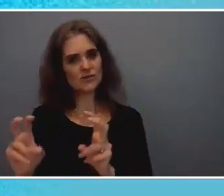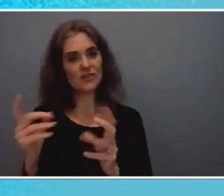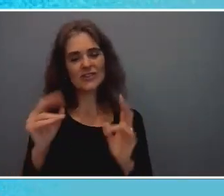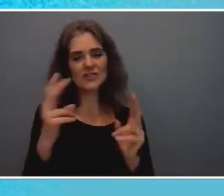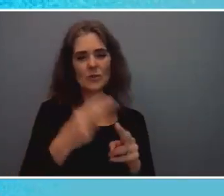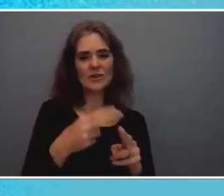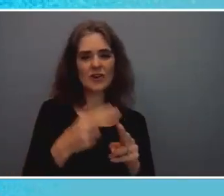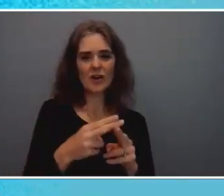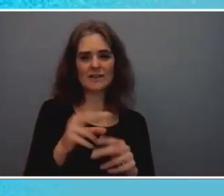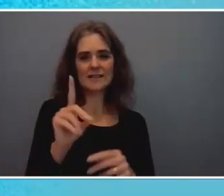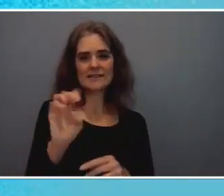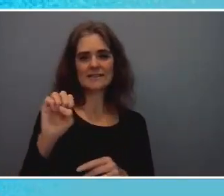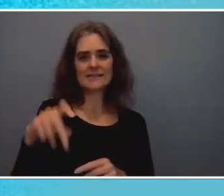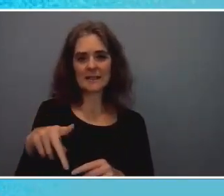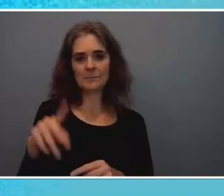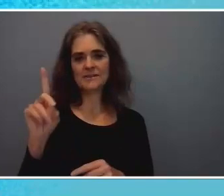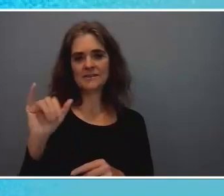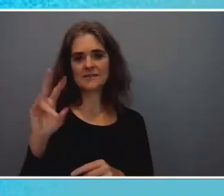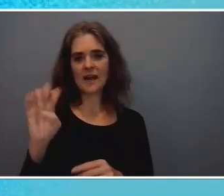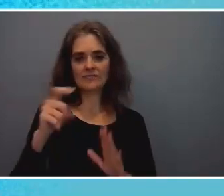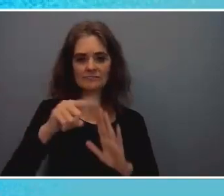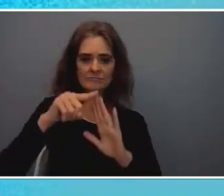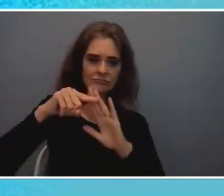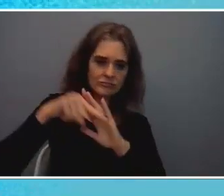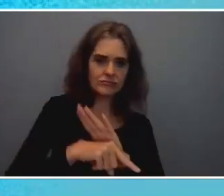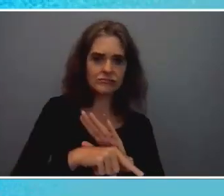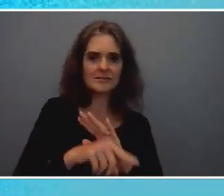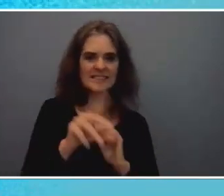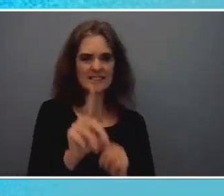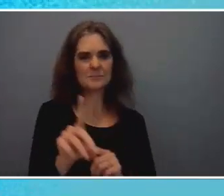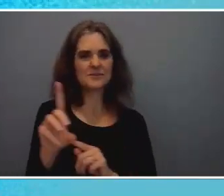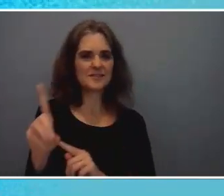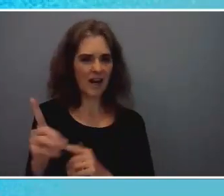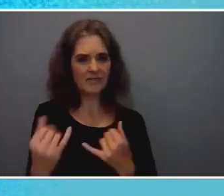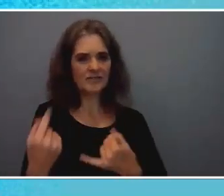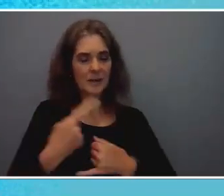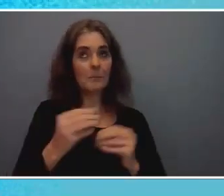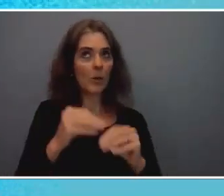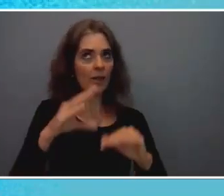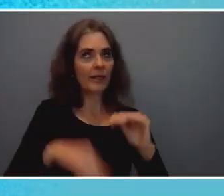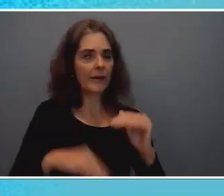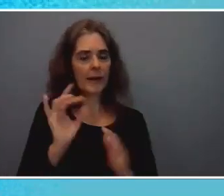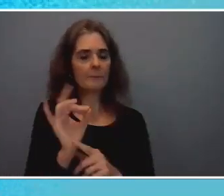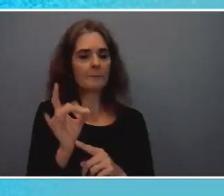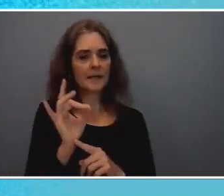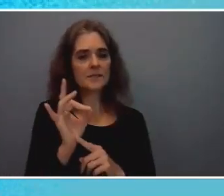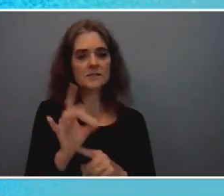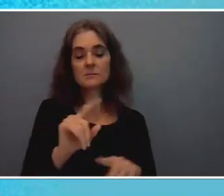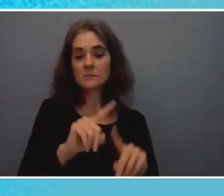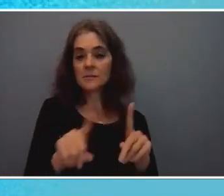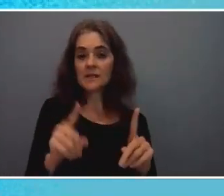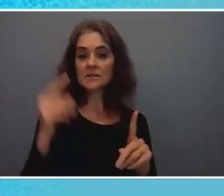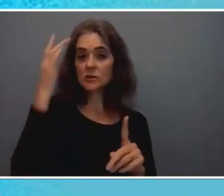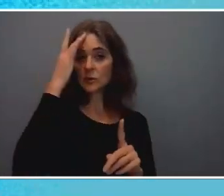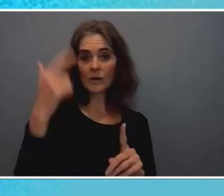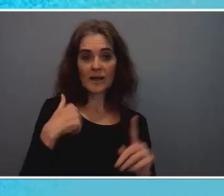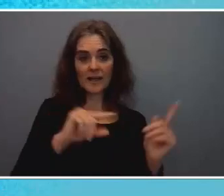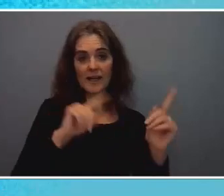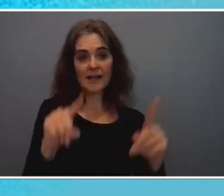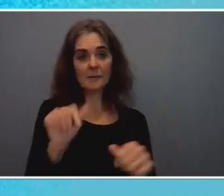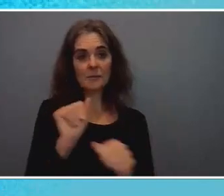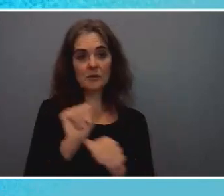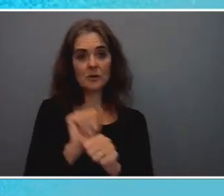than eight minutes that we have today but it's really why why I actually came to work for Google